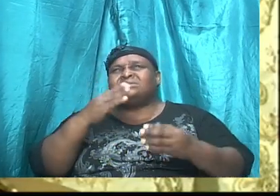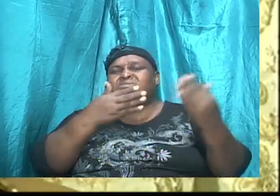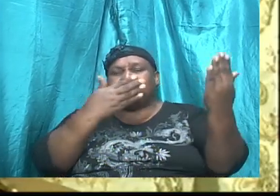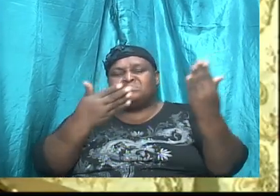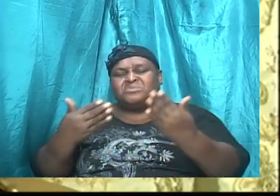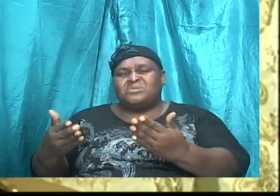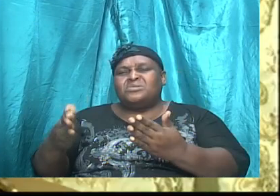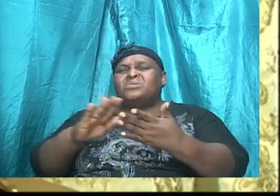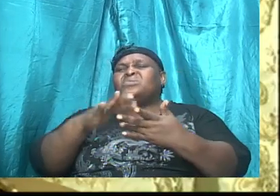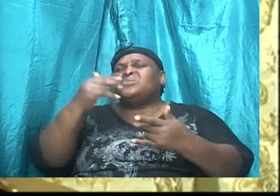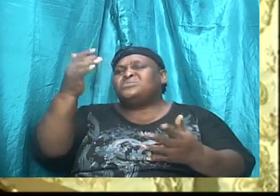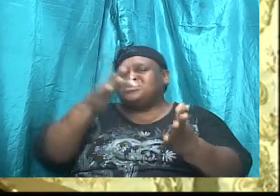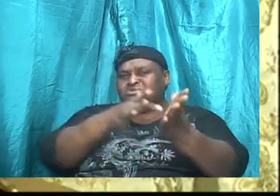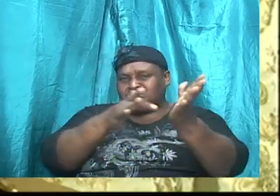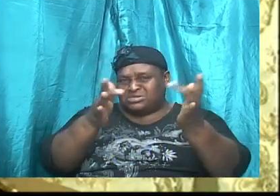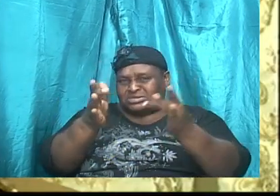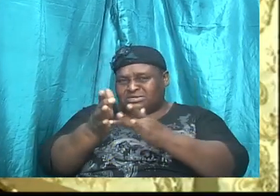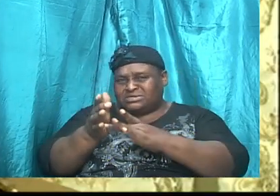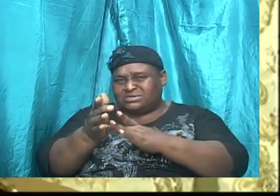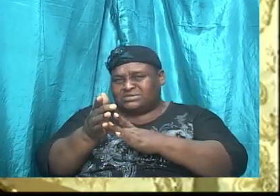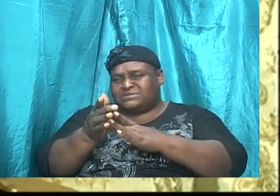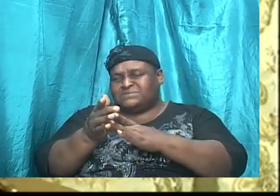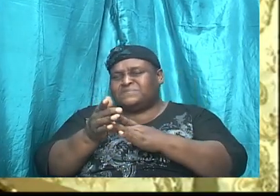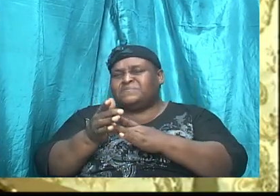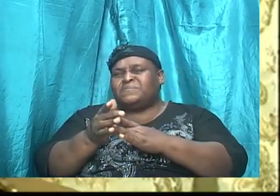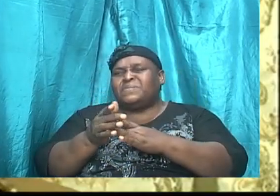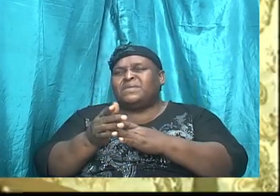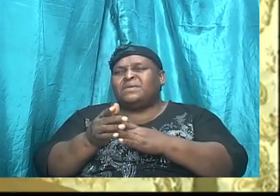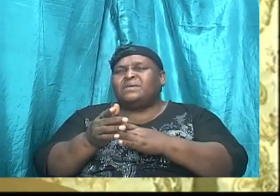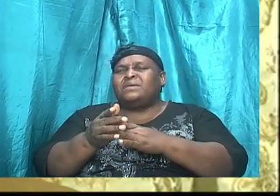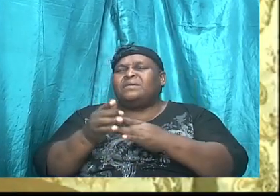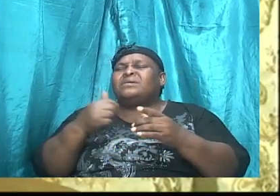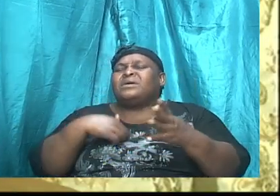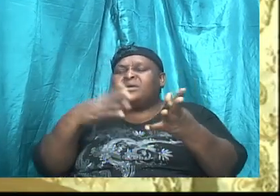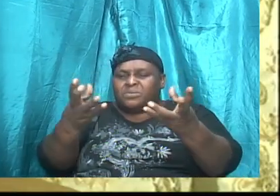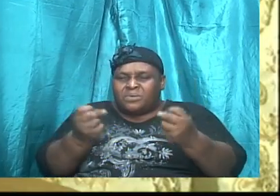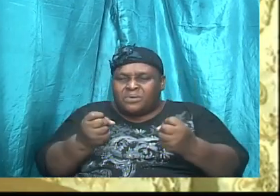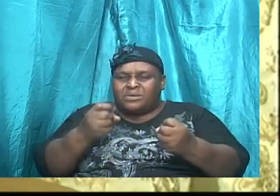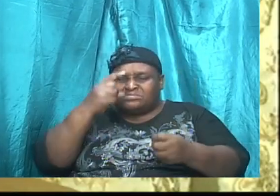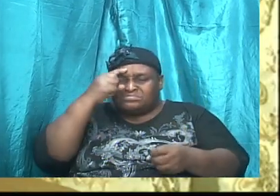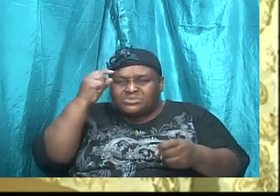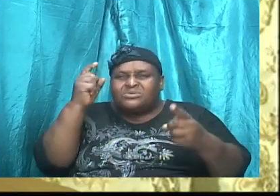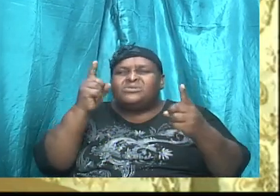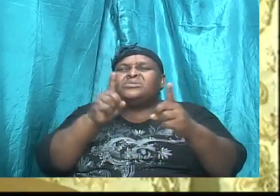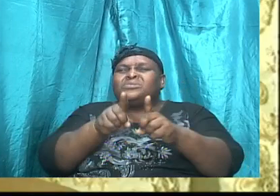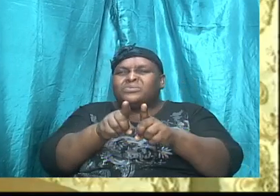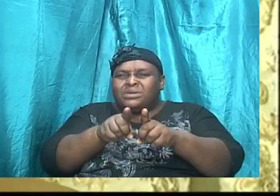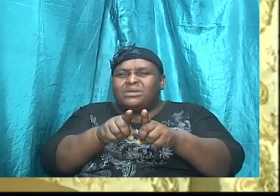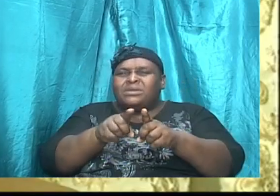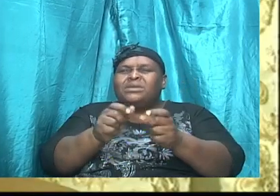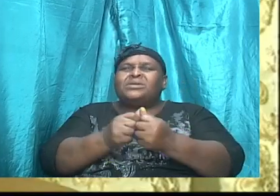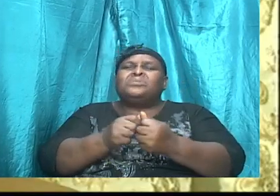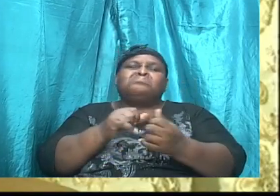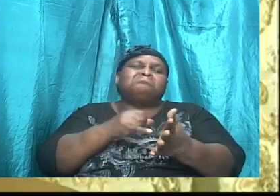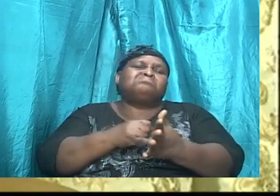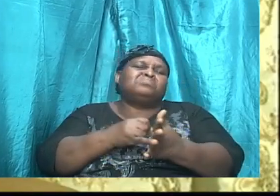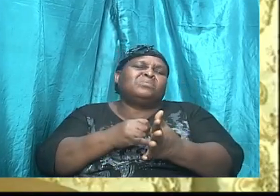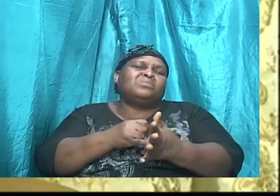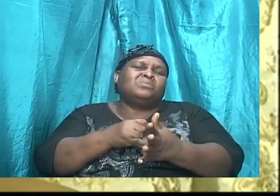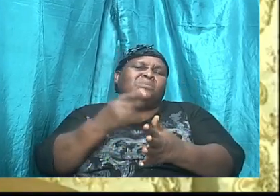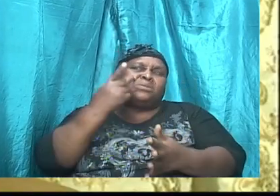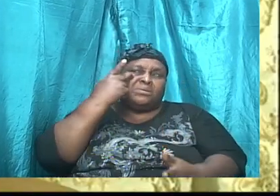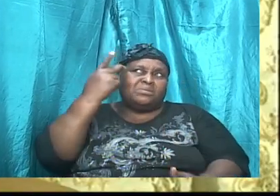or to Christ, you know, I want to agree with it. However, when you look back at the scriptures,